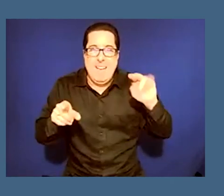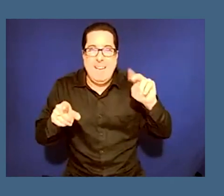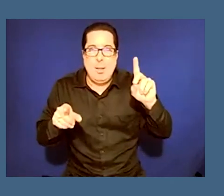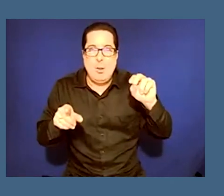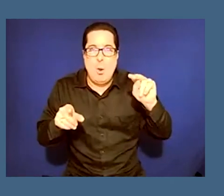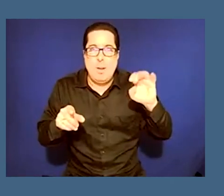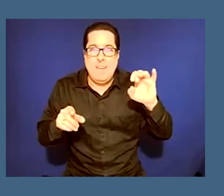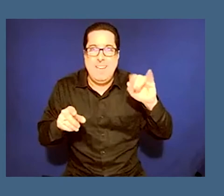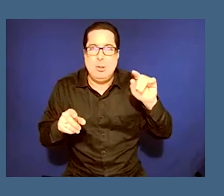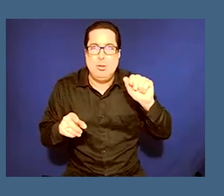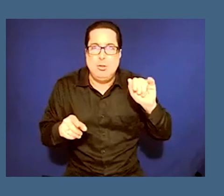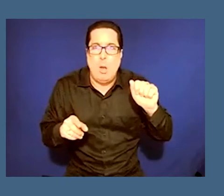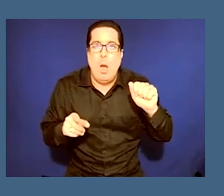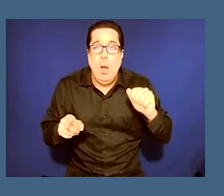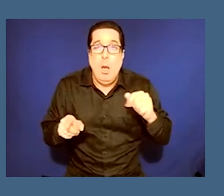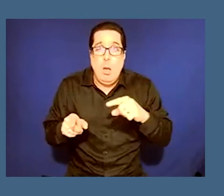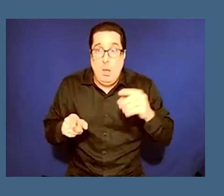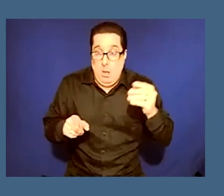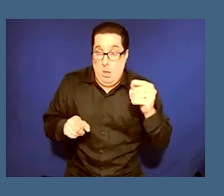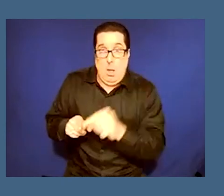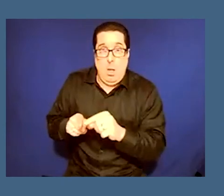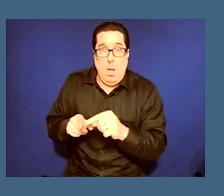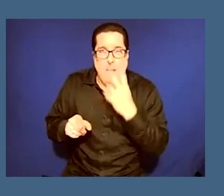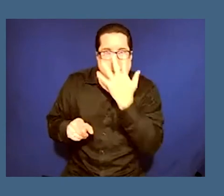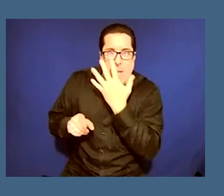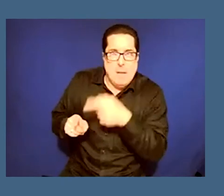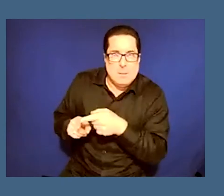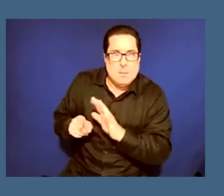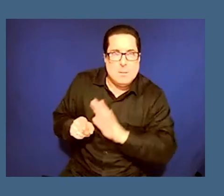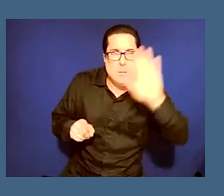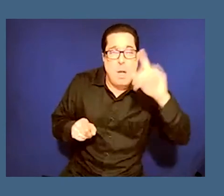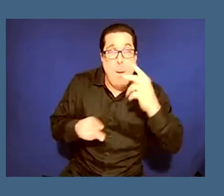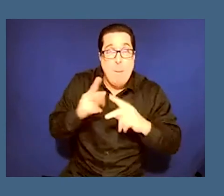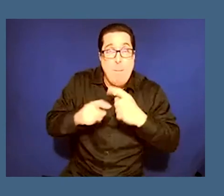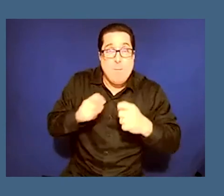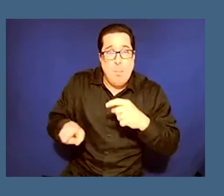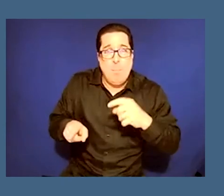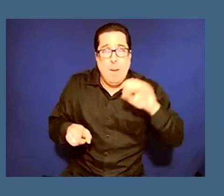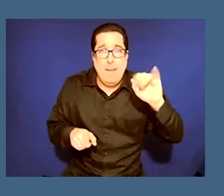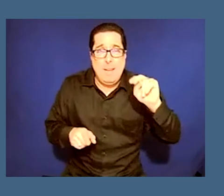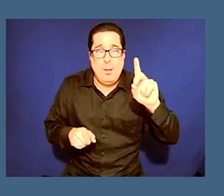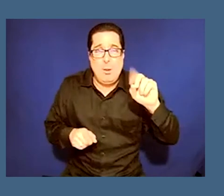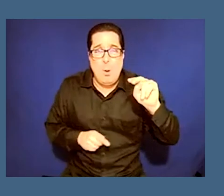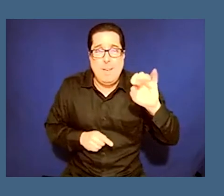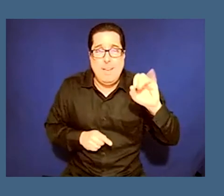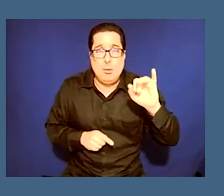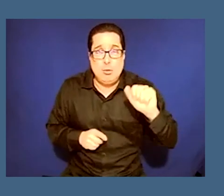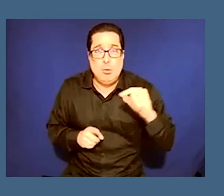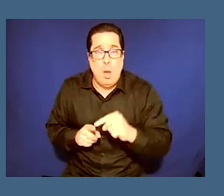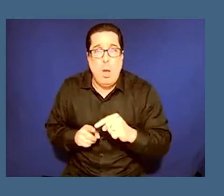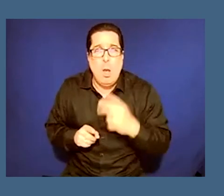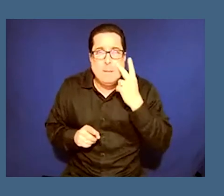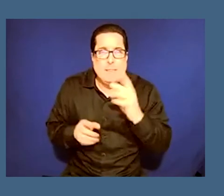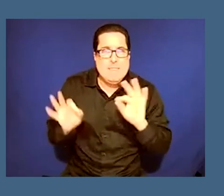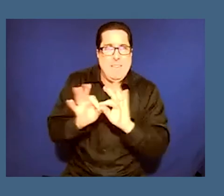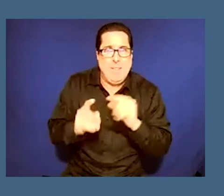much more concrete and you have to realize that the people of indonesia like an entire nation would find significance and